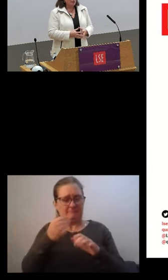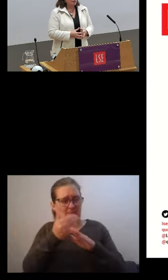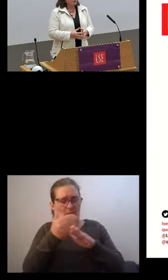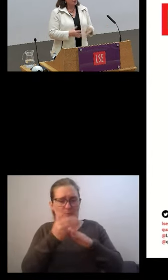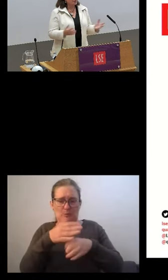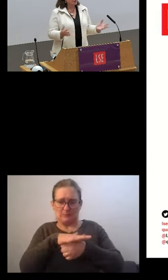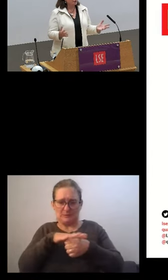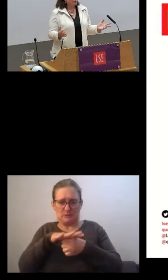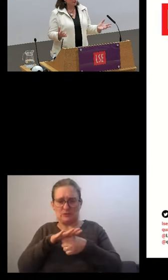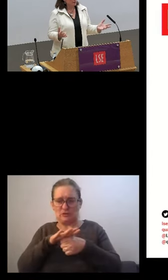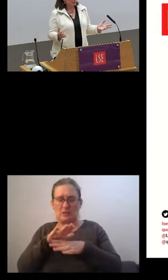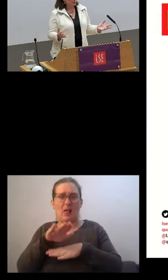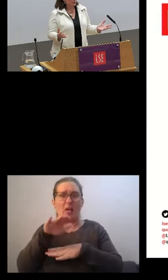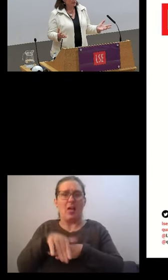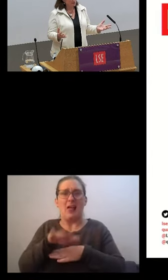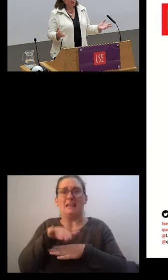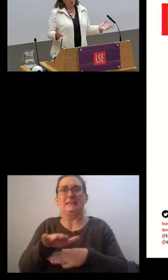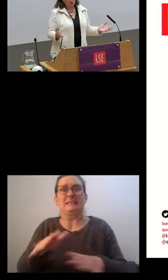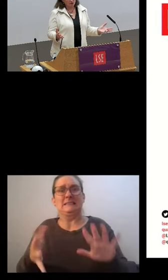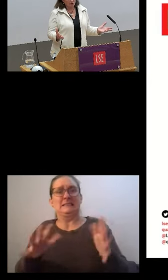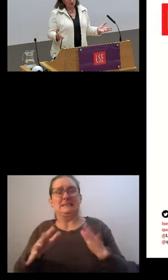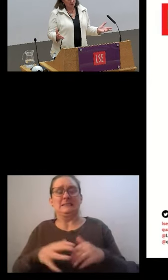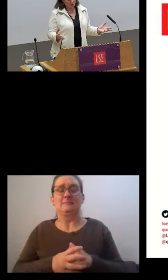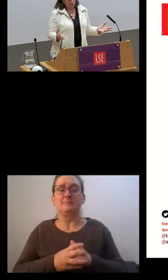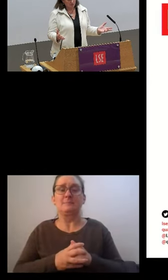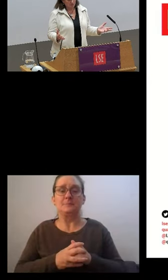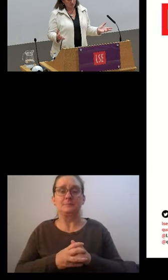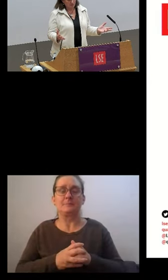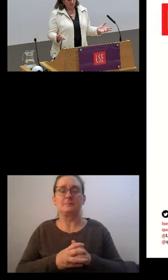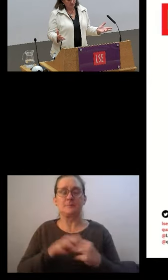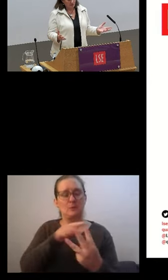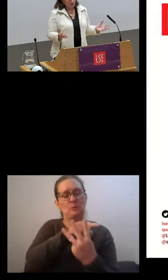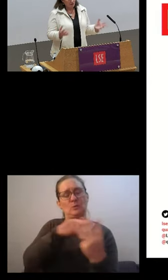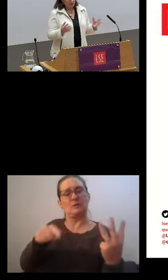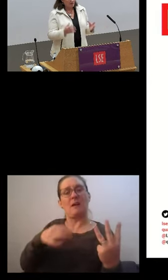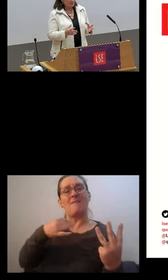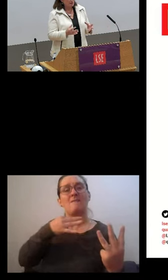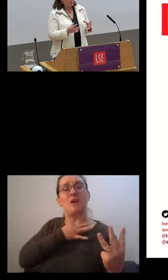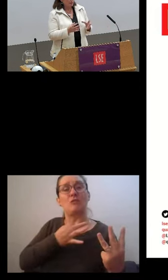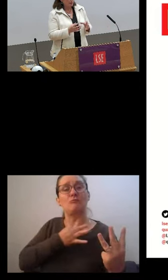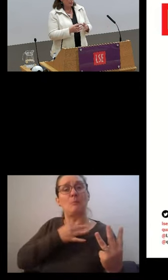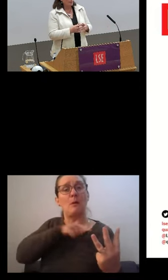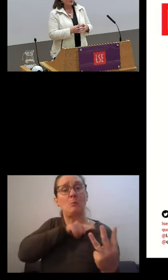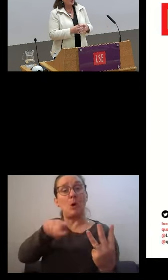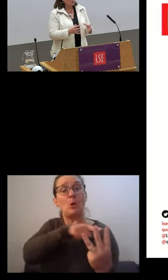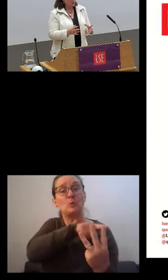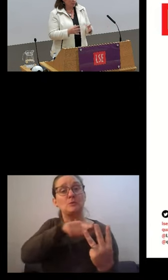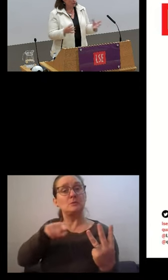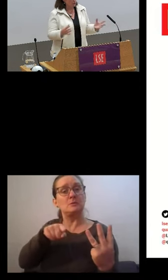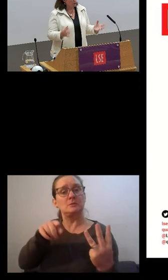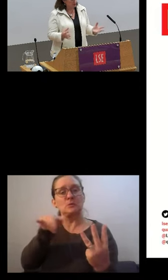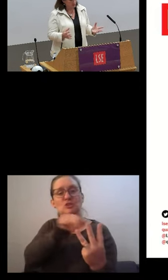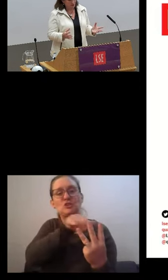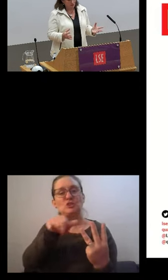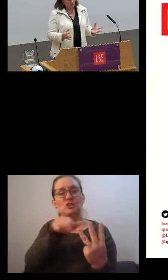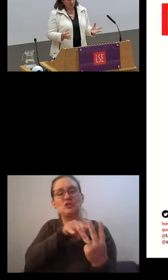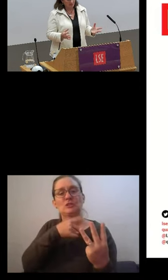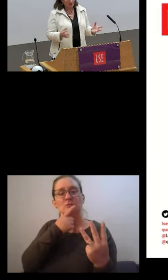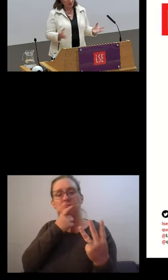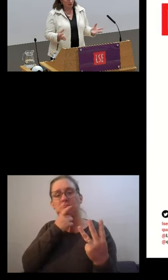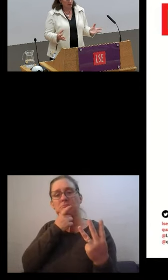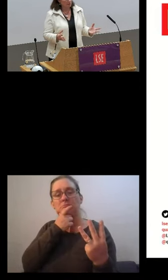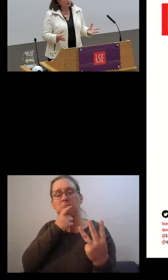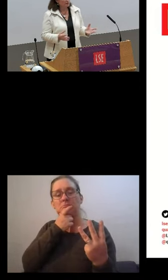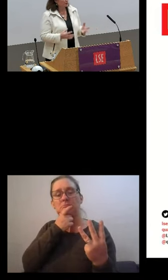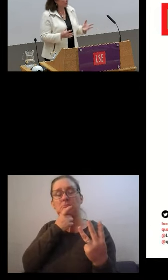Now, the question is, who of these three workers is the most vulnerable? So that's partly what we are not measuring